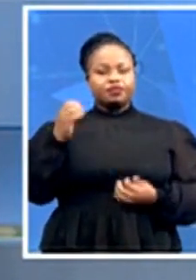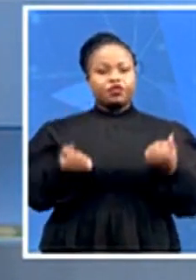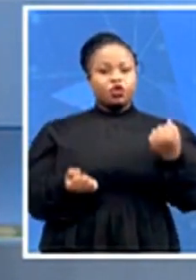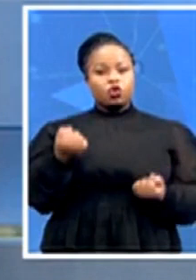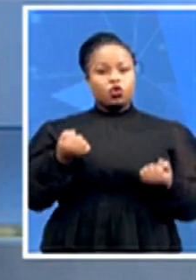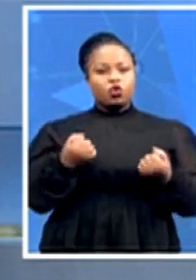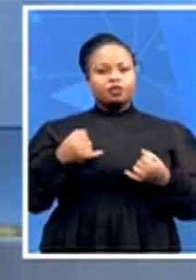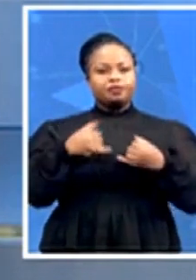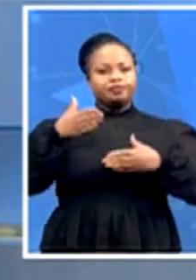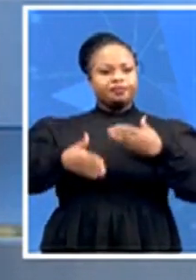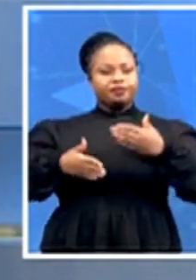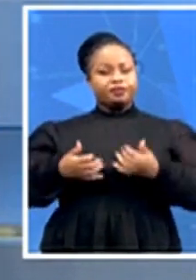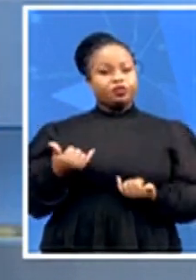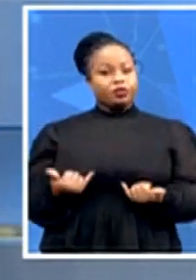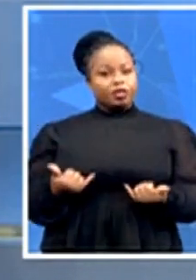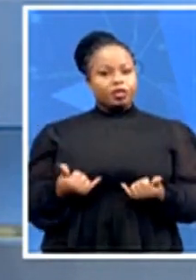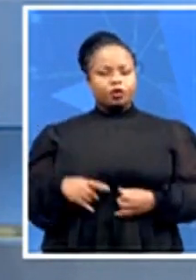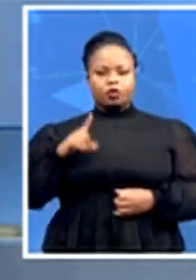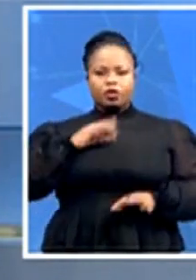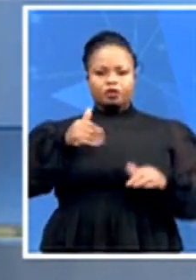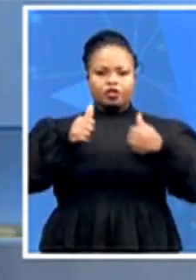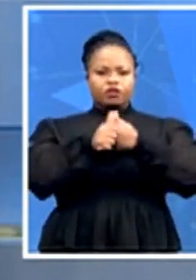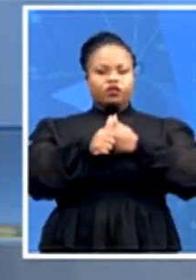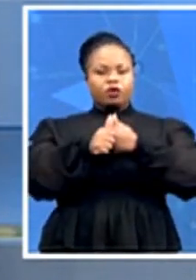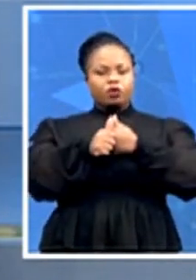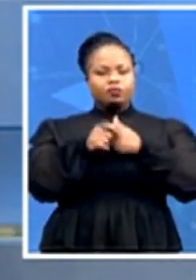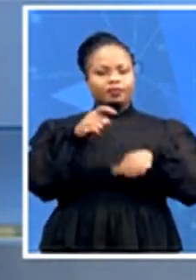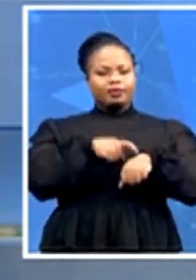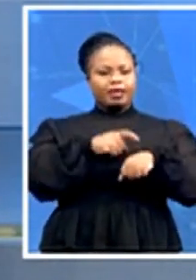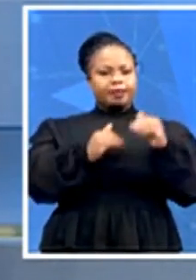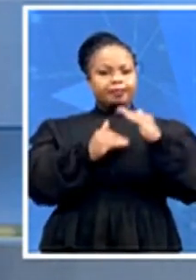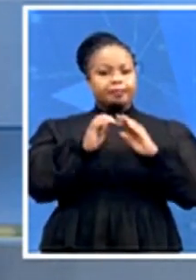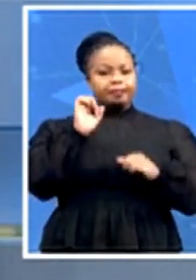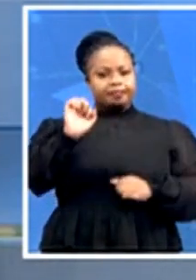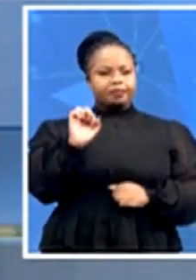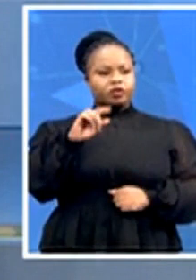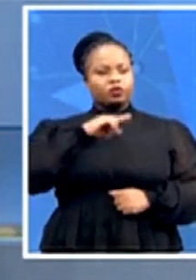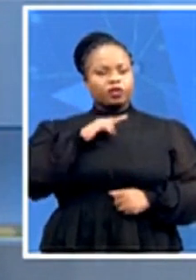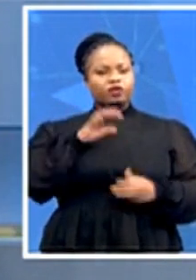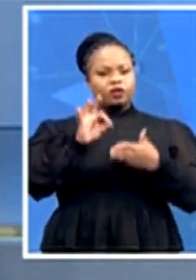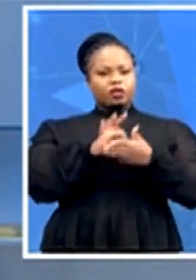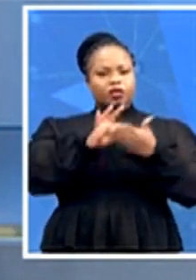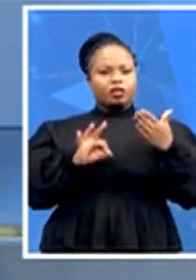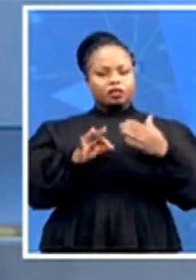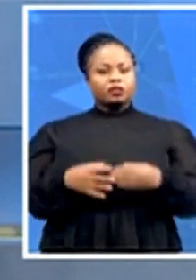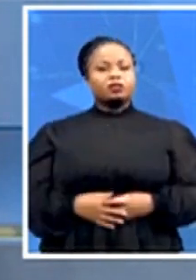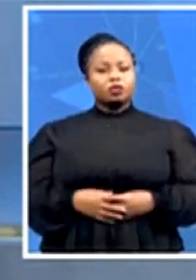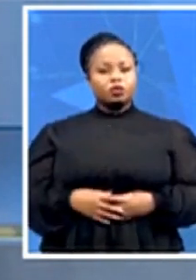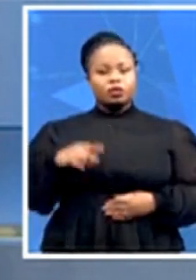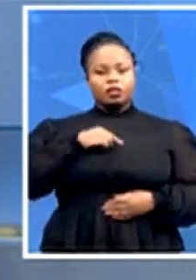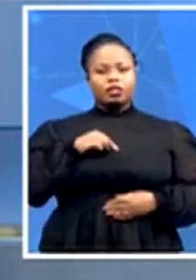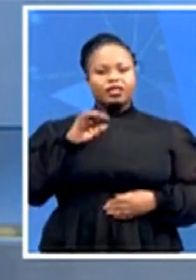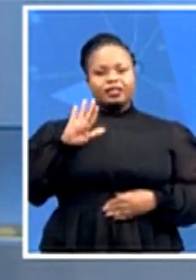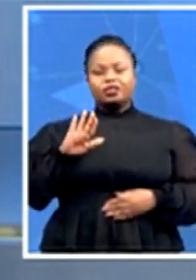to stick to their prescribed timeframe for holding the elections. This and to insert a registration period